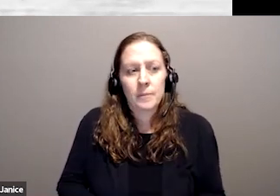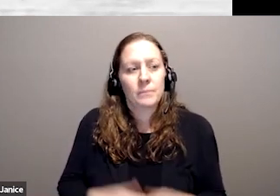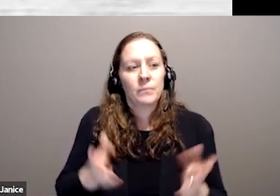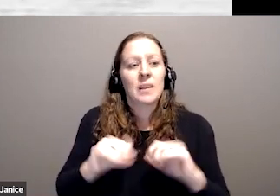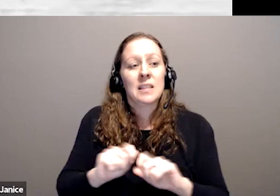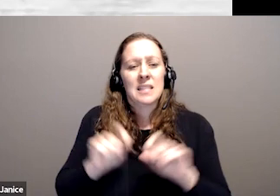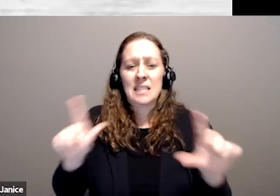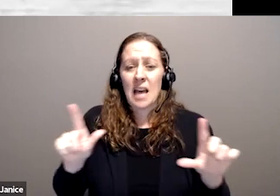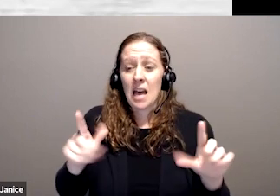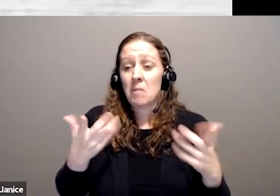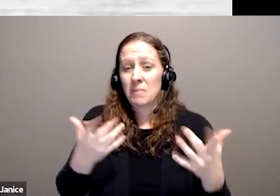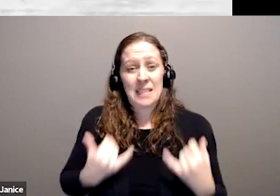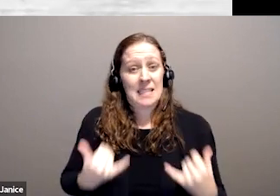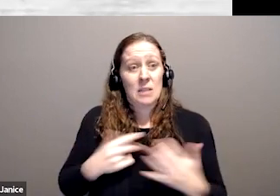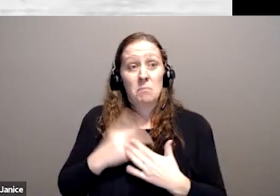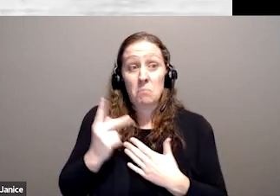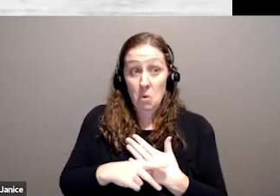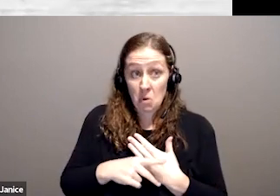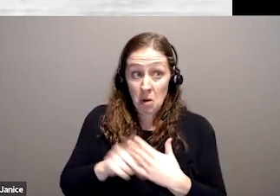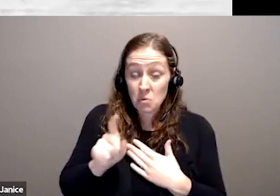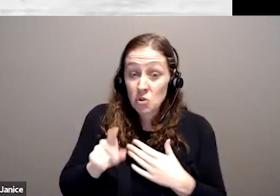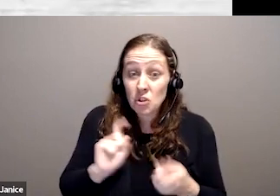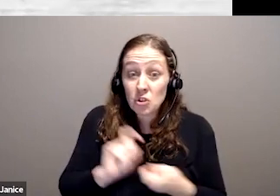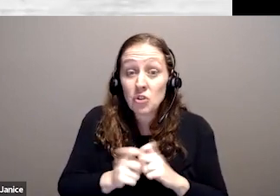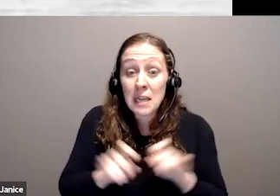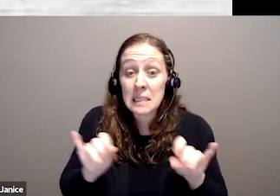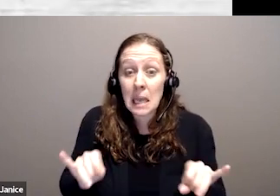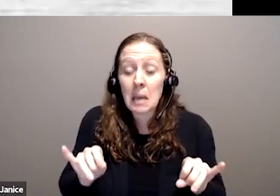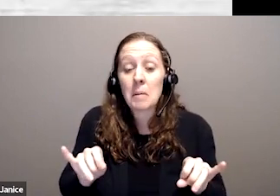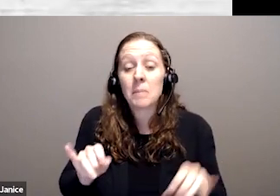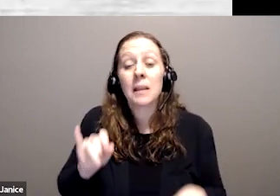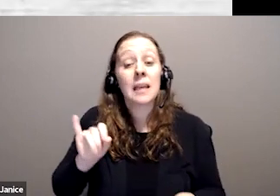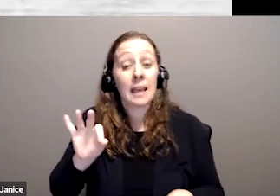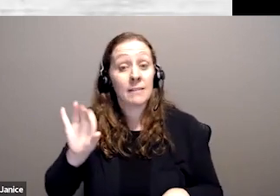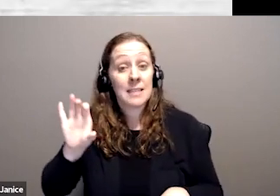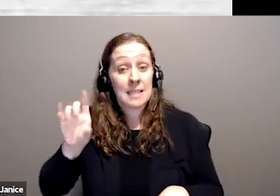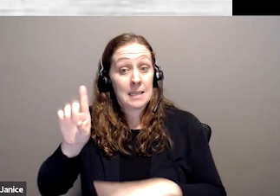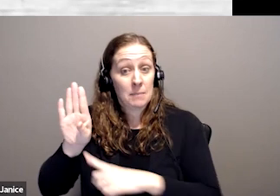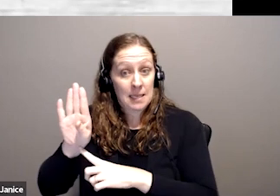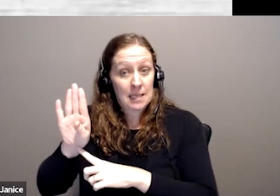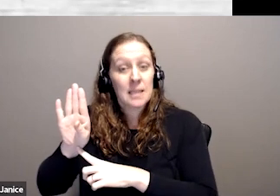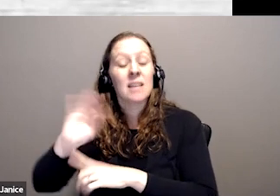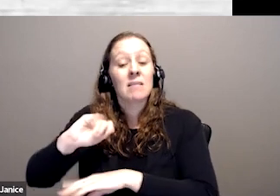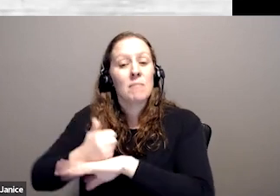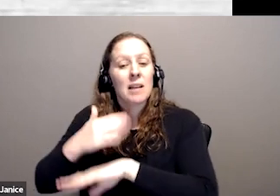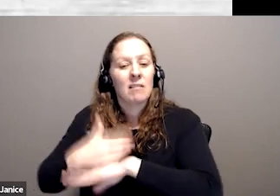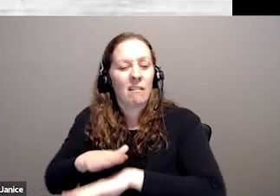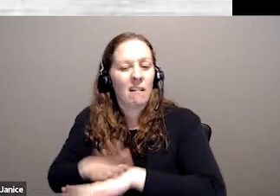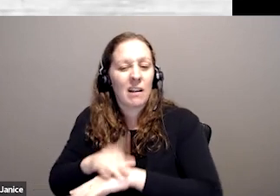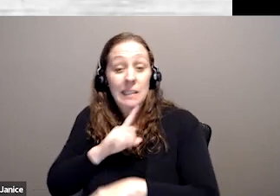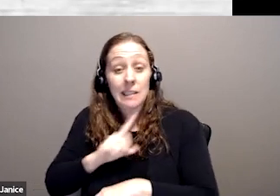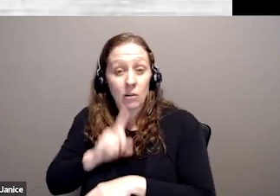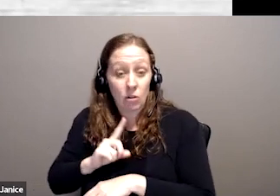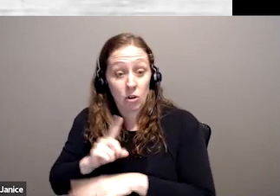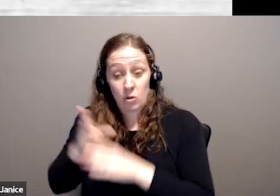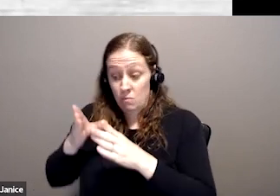please. So what about existing programs? Should they change or stay the same? So if the CDB acts as a single base benefit top up to a monthly benefit,